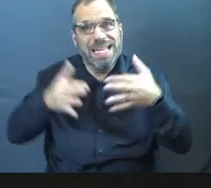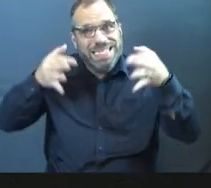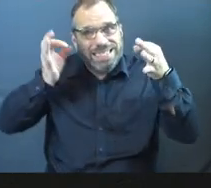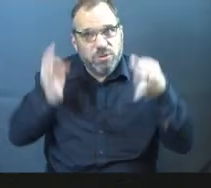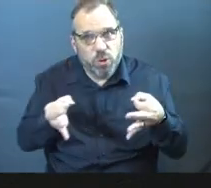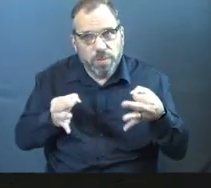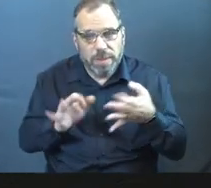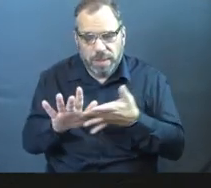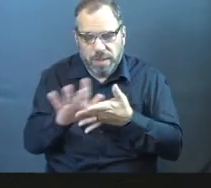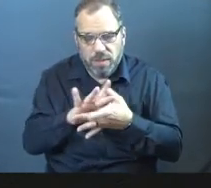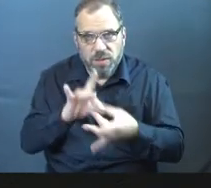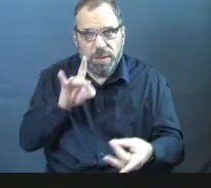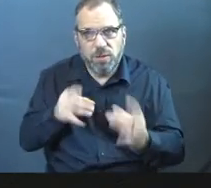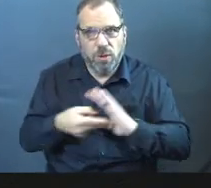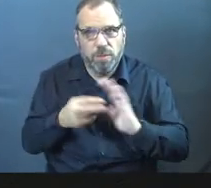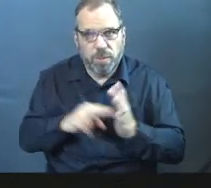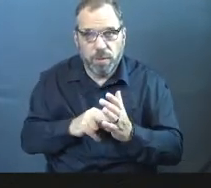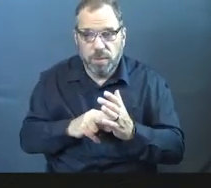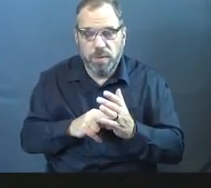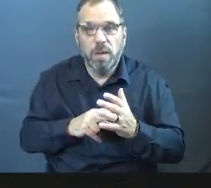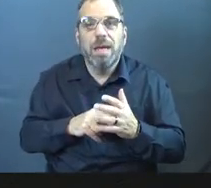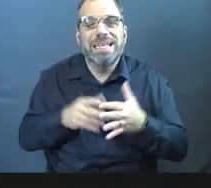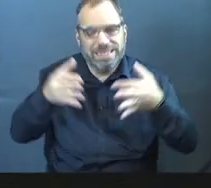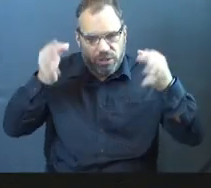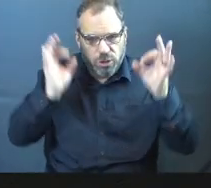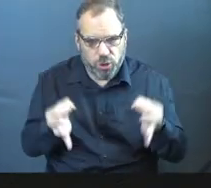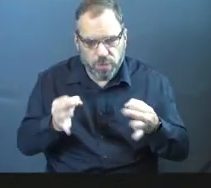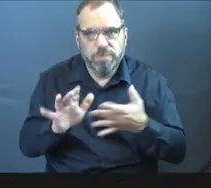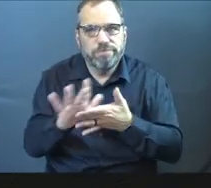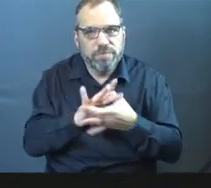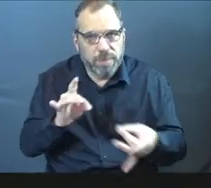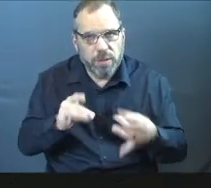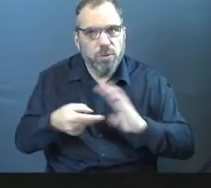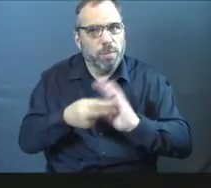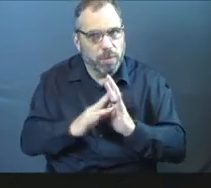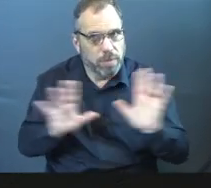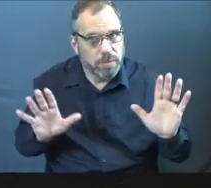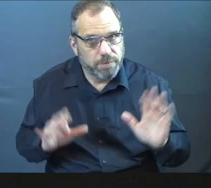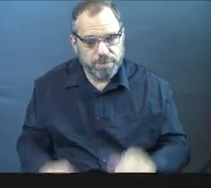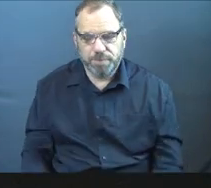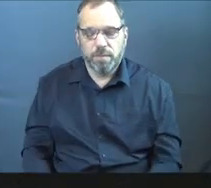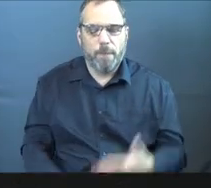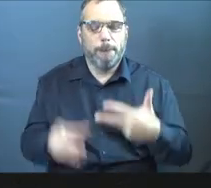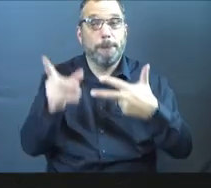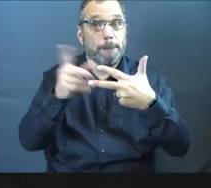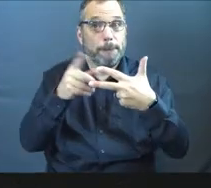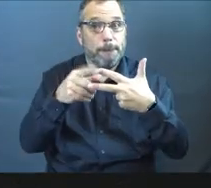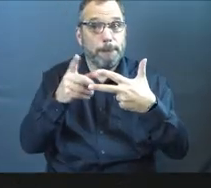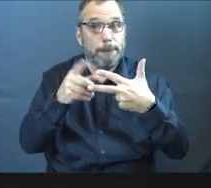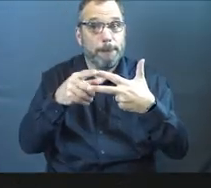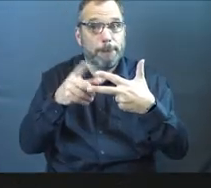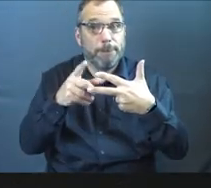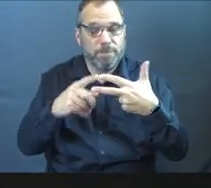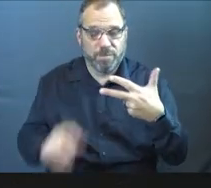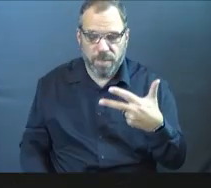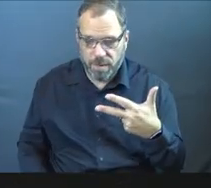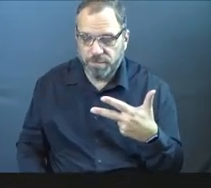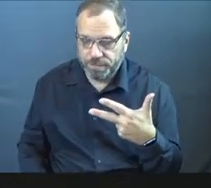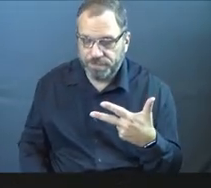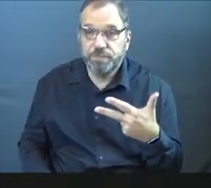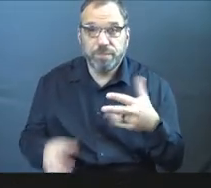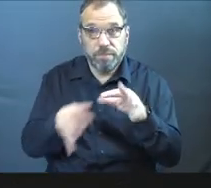determined spiritual purpose. My first need for fasting is a determined spiritual purpose. The second one, the second part we're going to break down